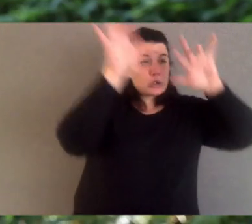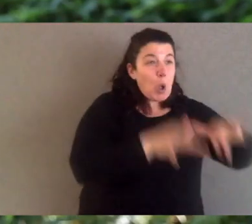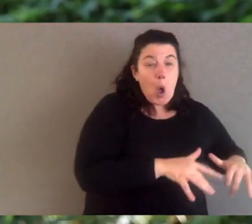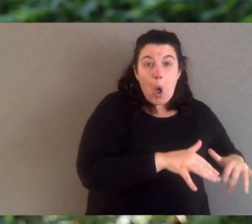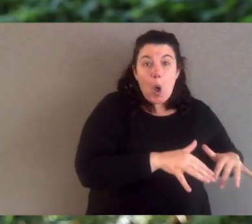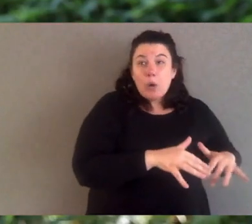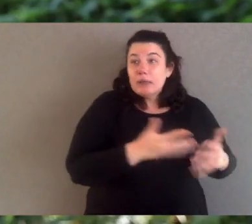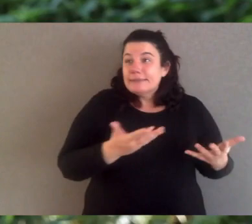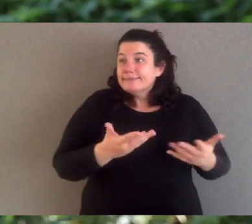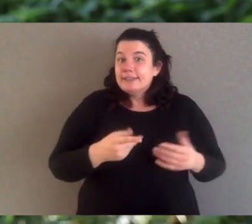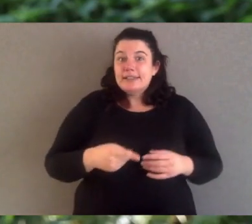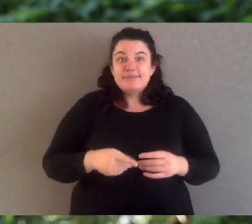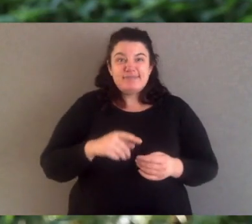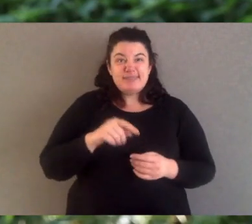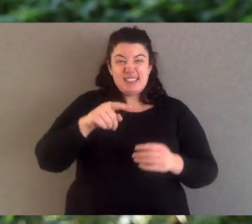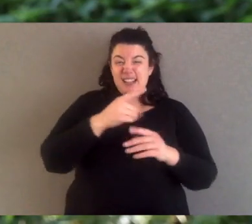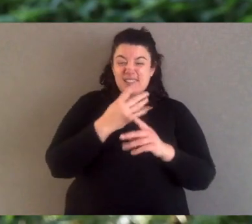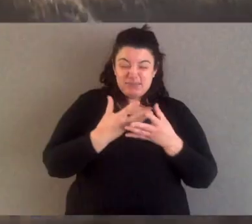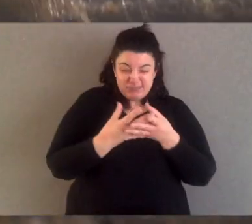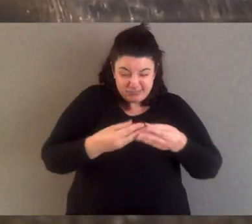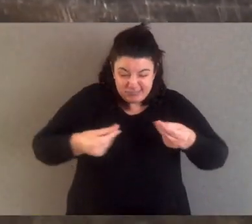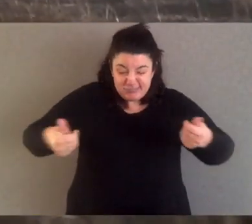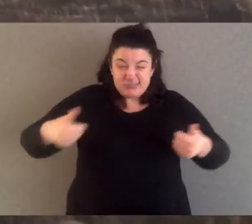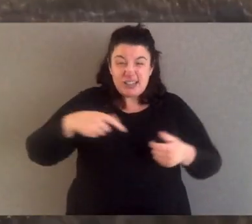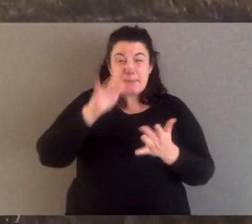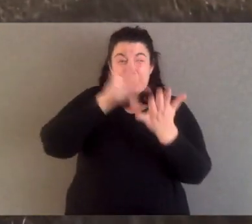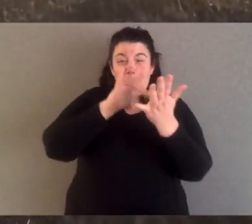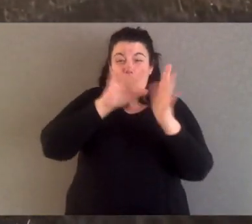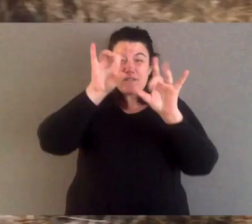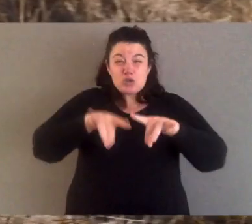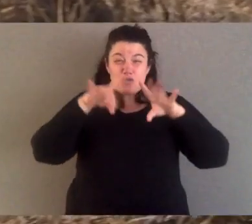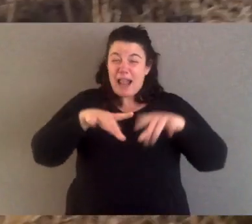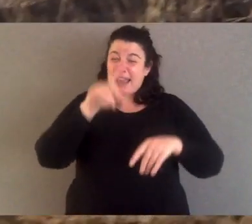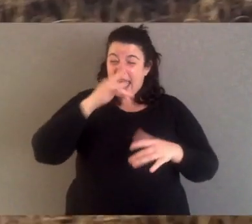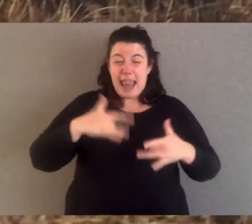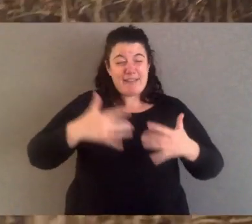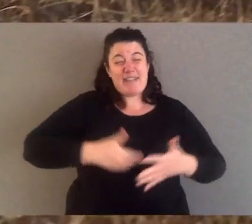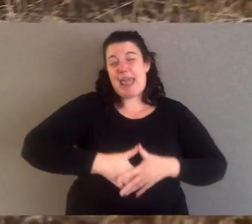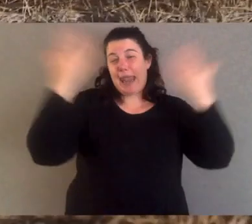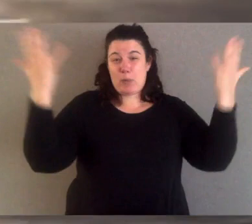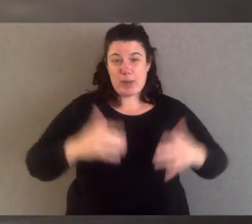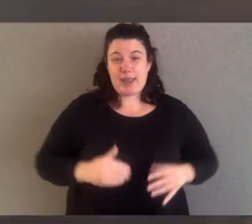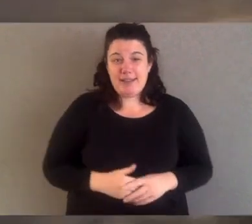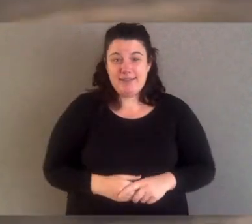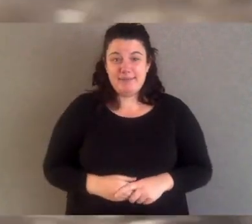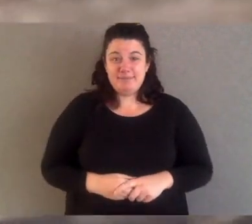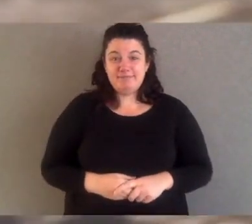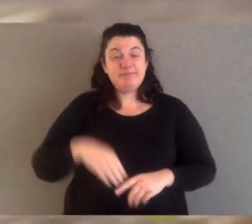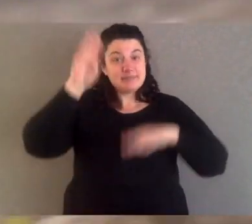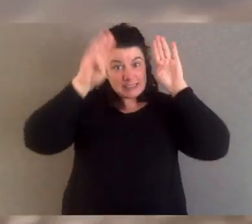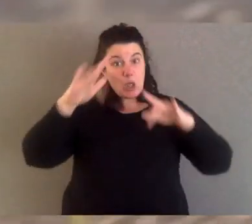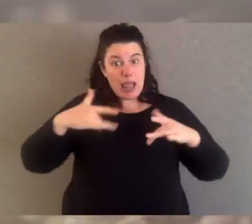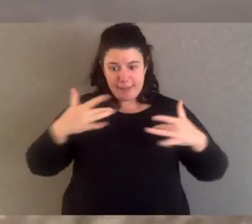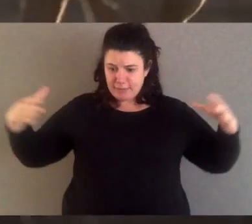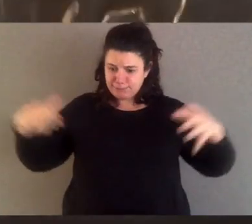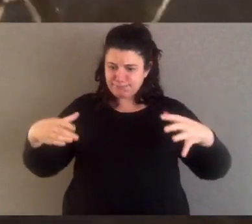and deserts of Australia. They are incredibly versatile. Bingoes live in a pack. They protect each other but they work together to